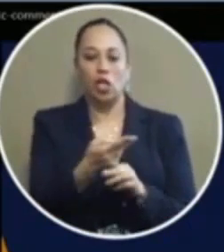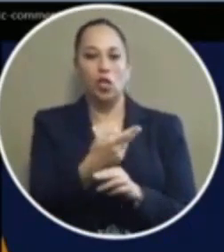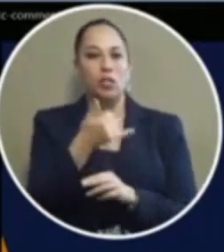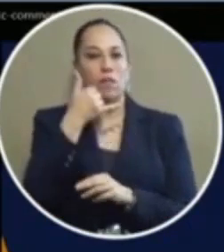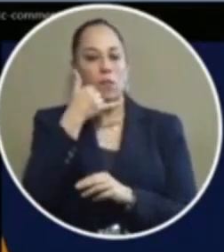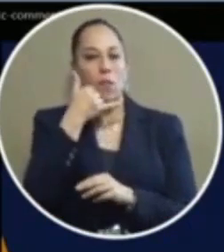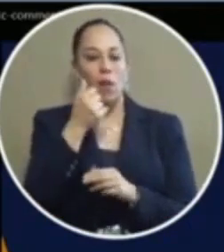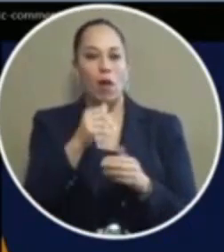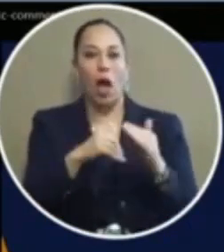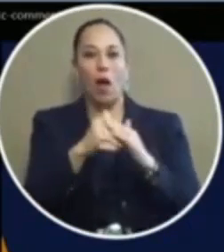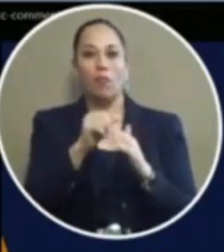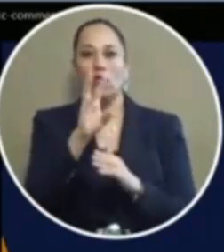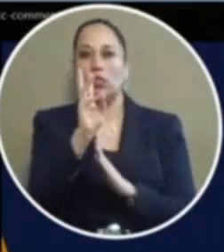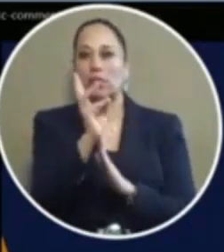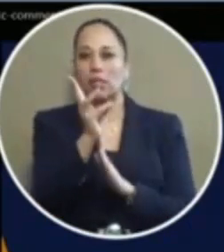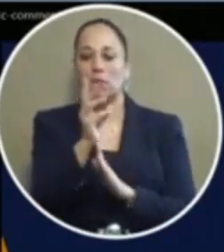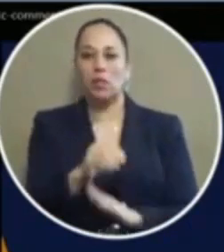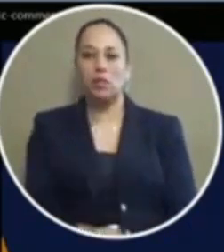speaking up to six minutes